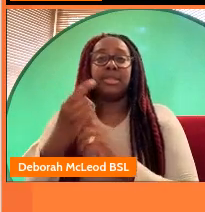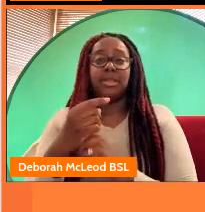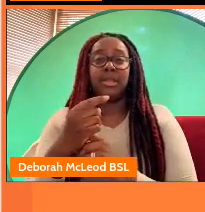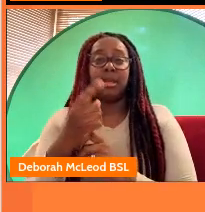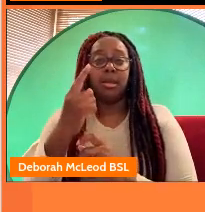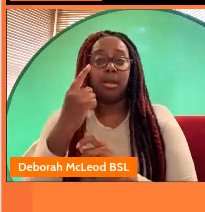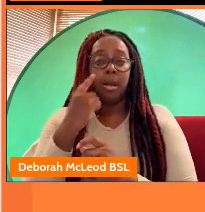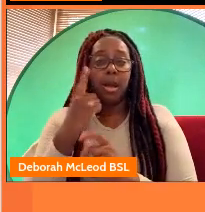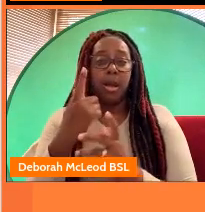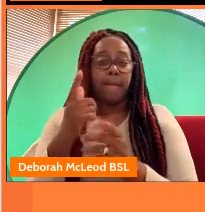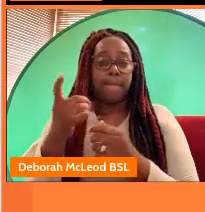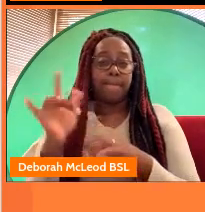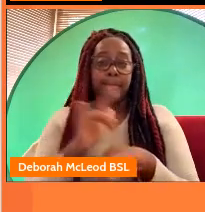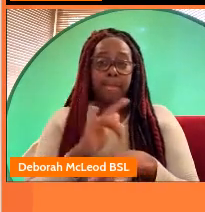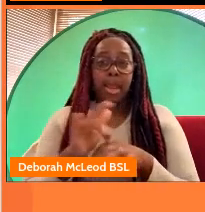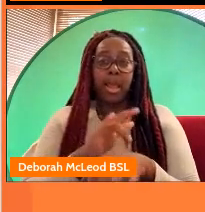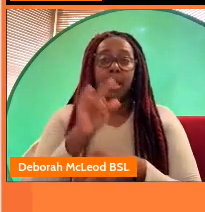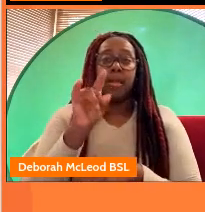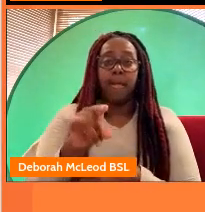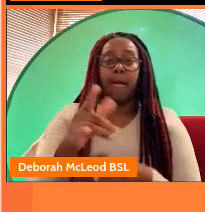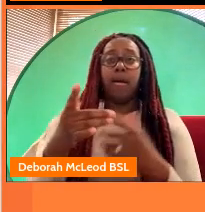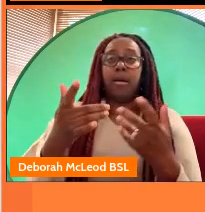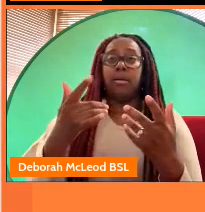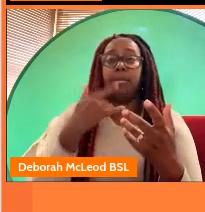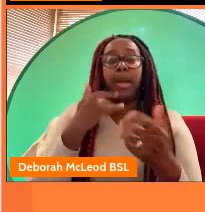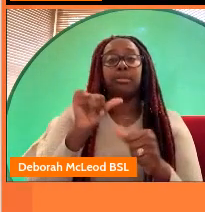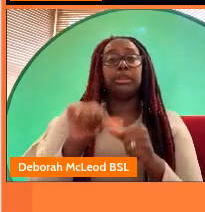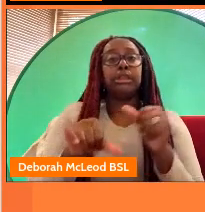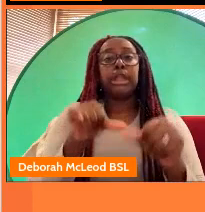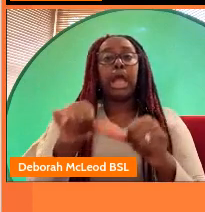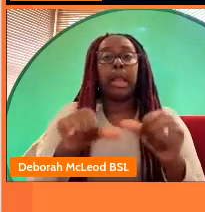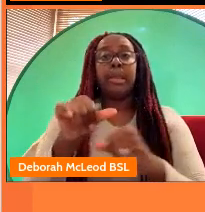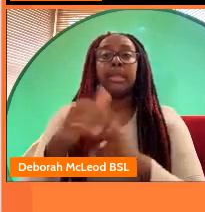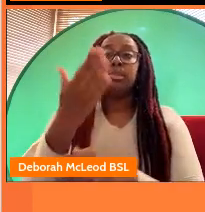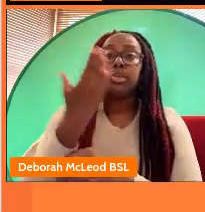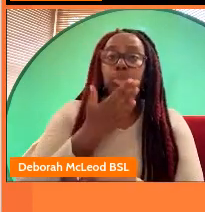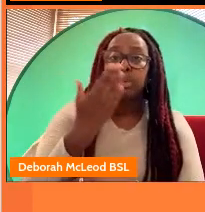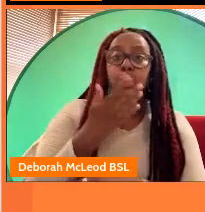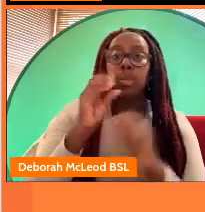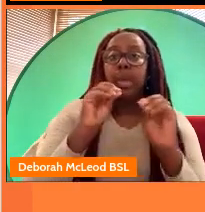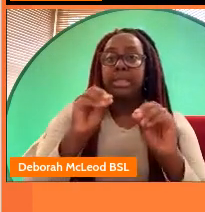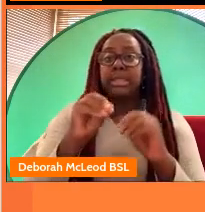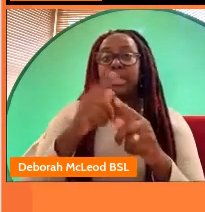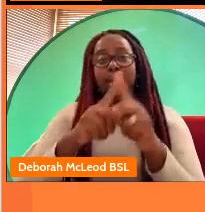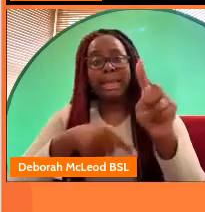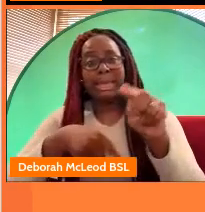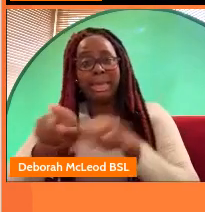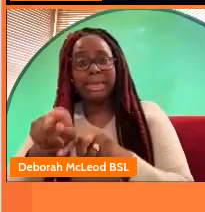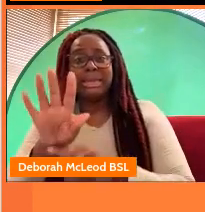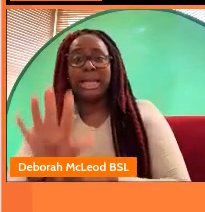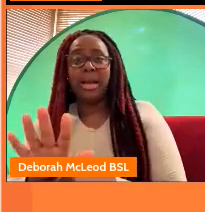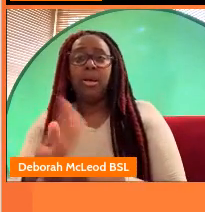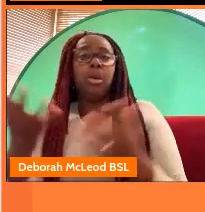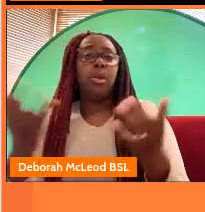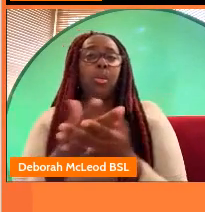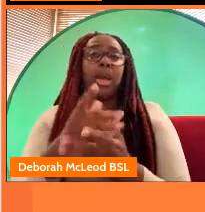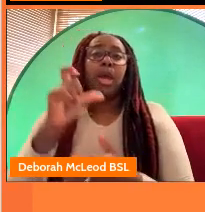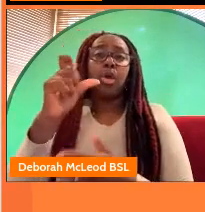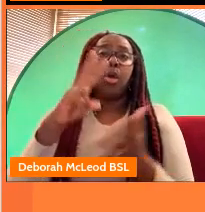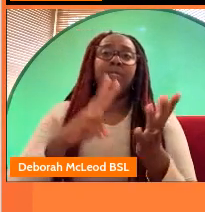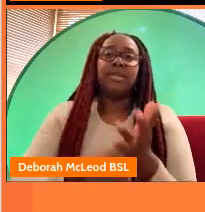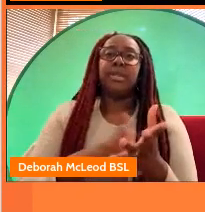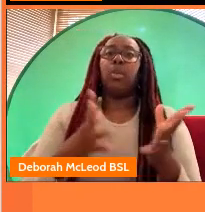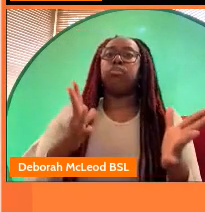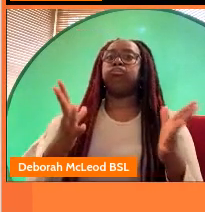group of teens who are taking their first tentative steps back into mainstream education after being excluded it's filmed in coventry it oozes